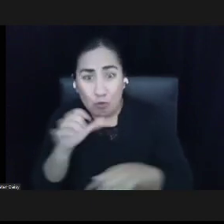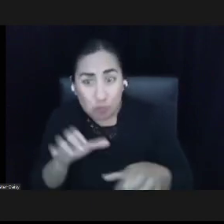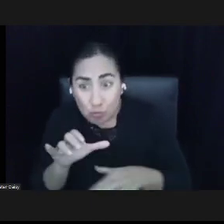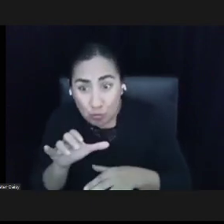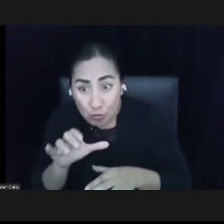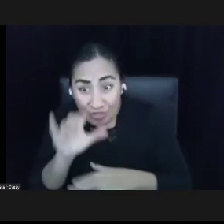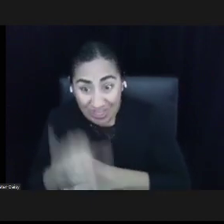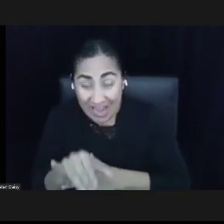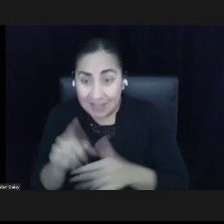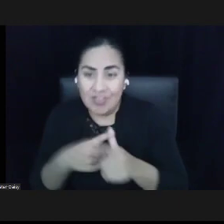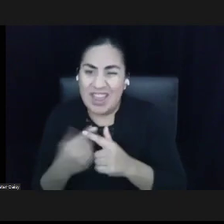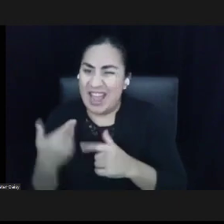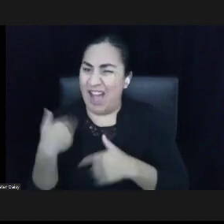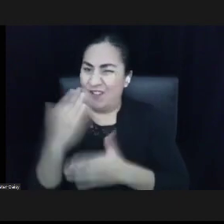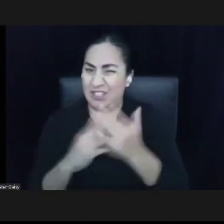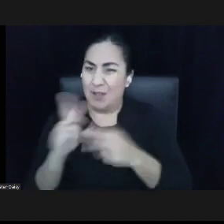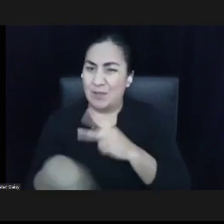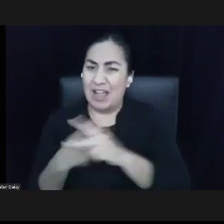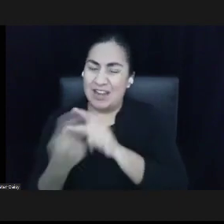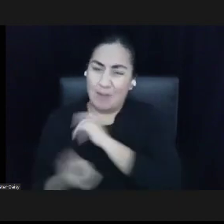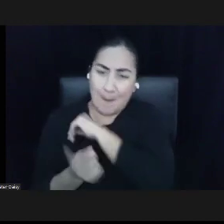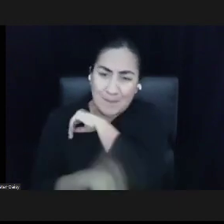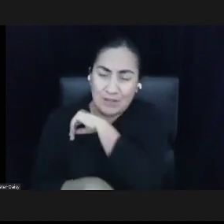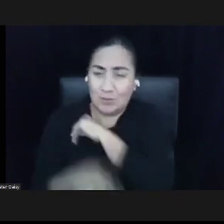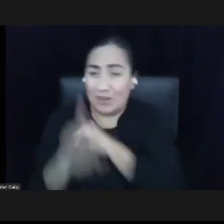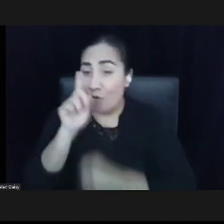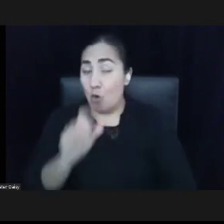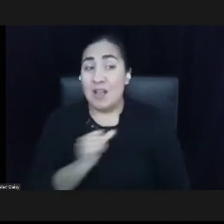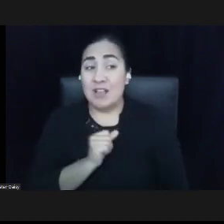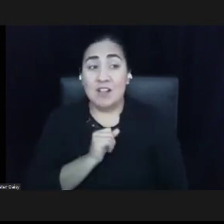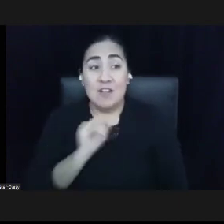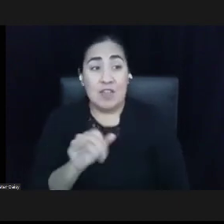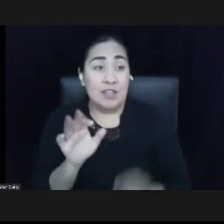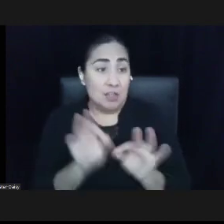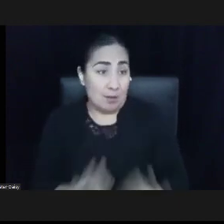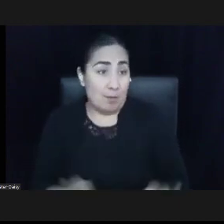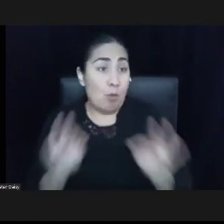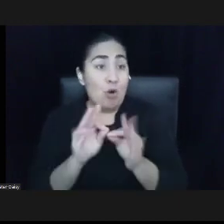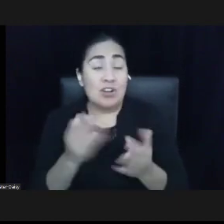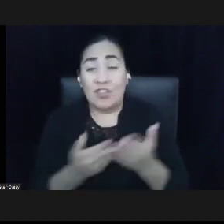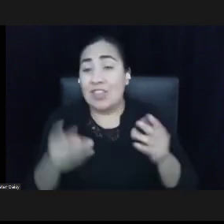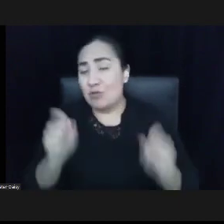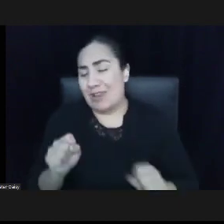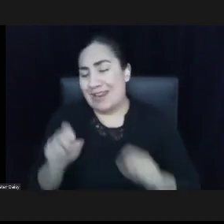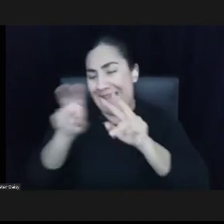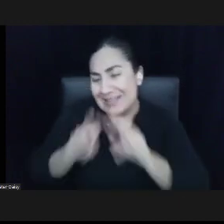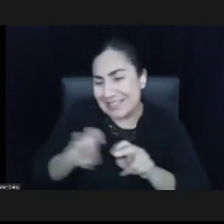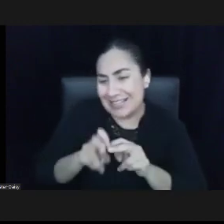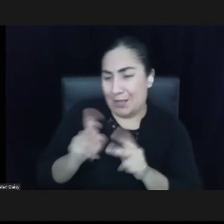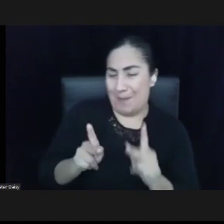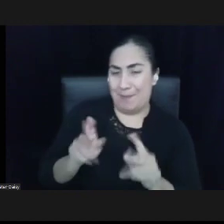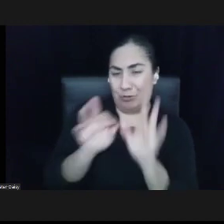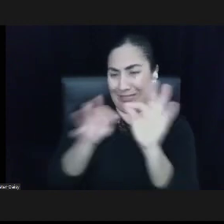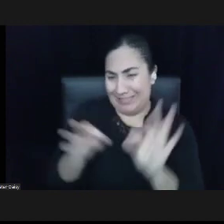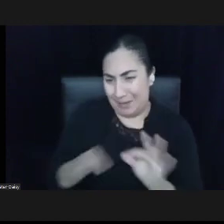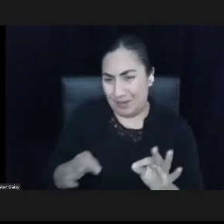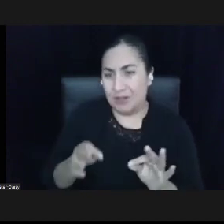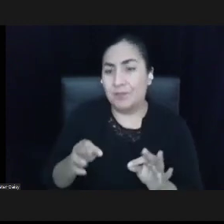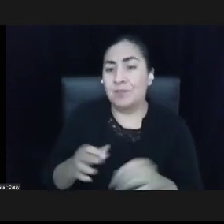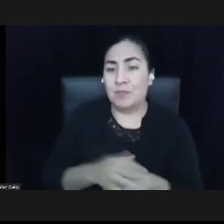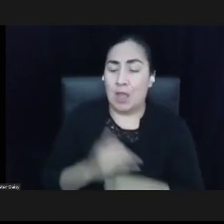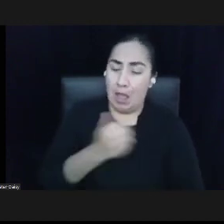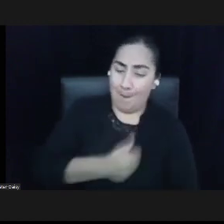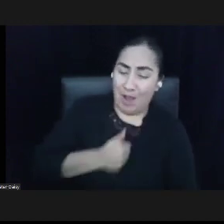to me, those are some important principles that you could use to assess statements and to develop them. It's like apology and redress.